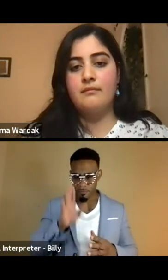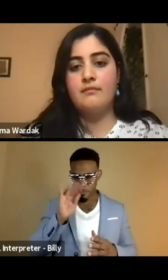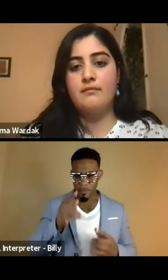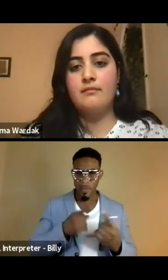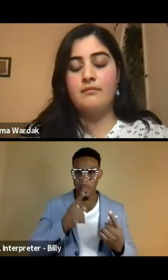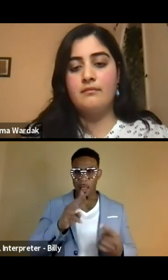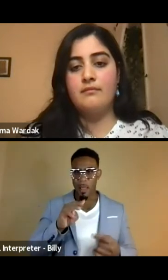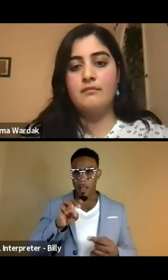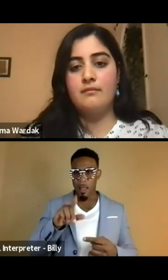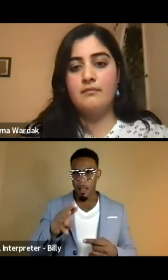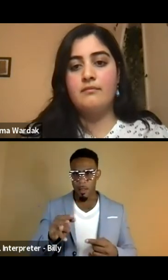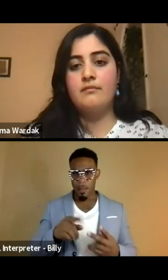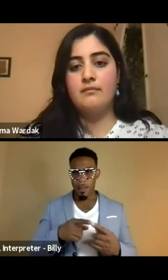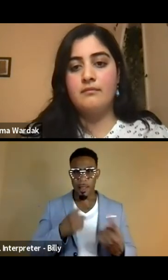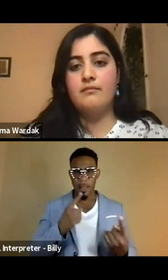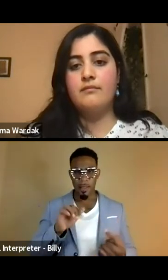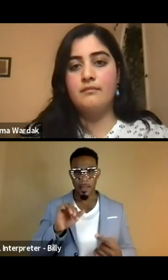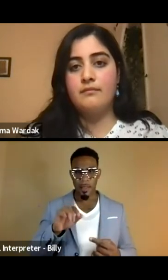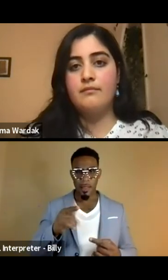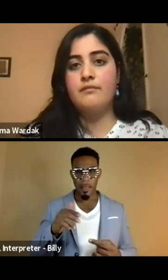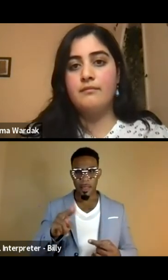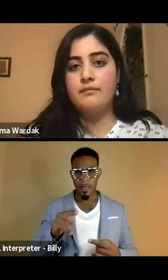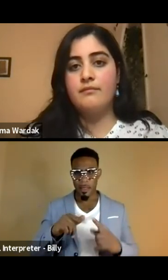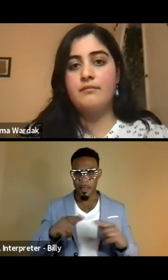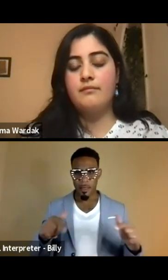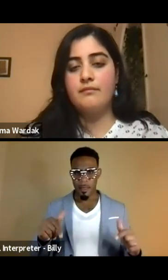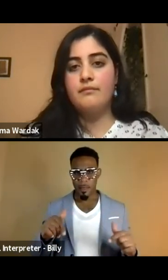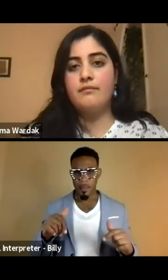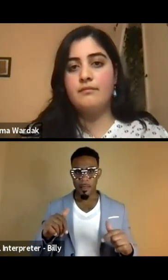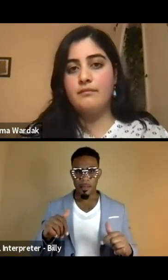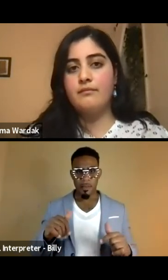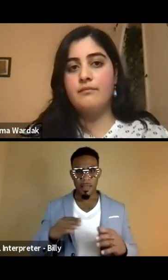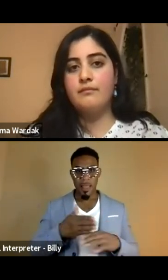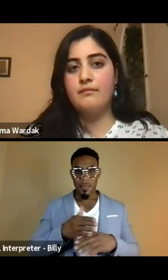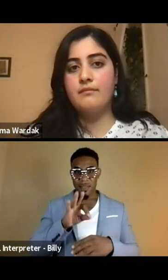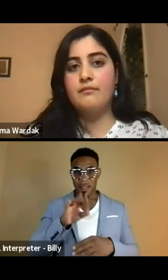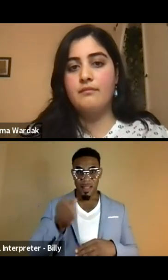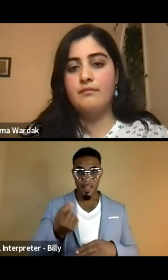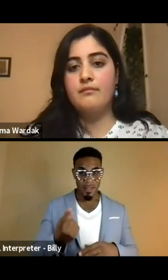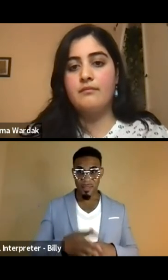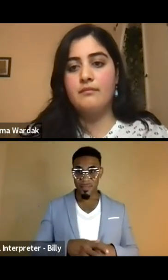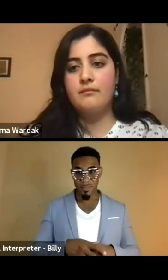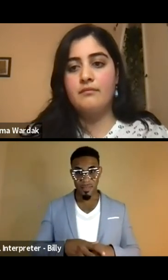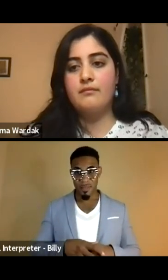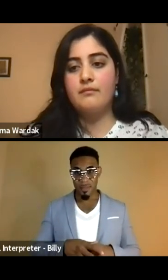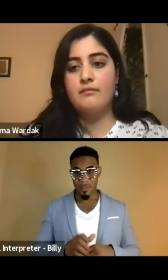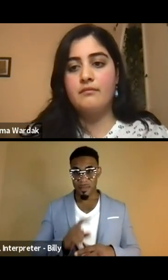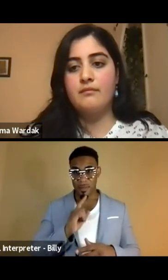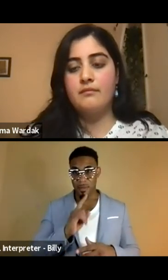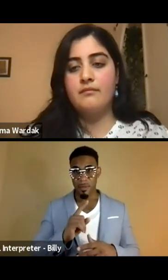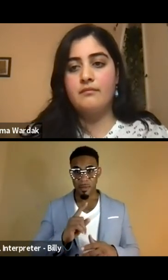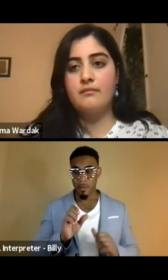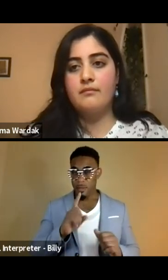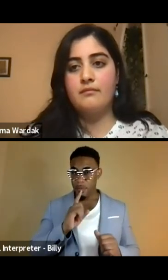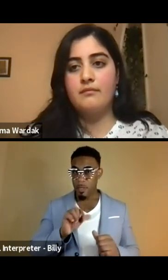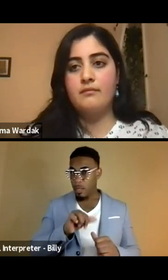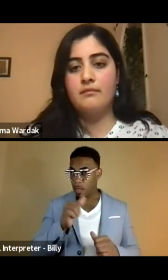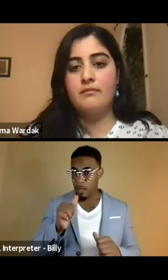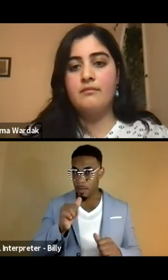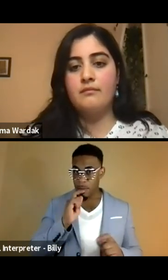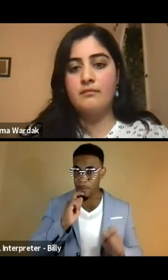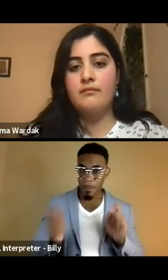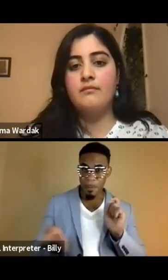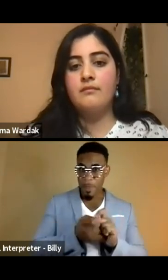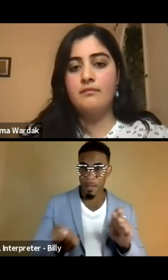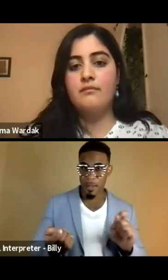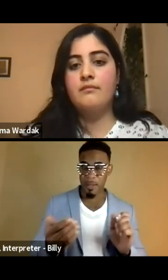anti-Muslim, anti-Afghan, et cetera, um, sentiment after 9-11. And, you know, there's, there could be another backlash